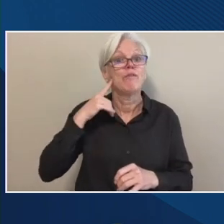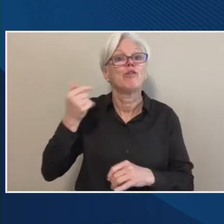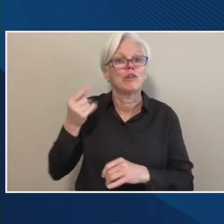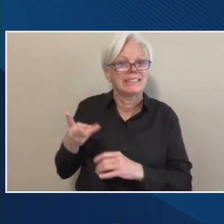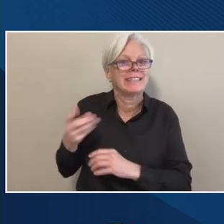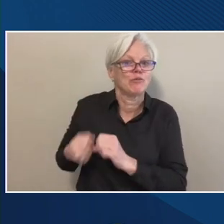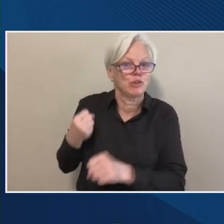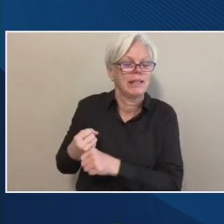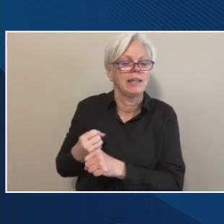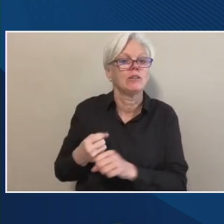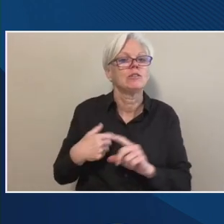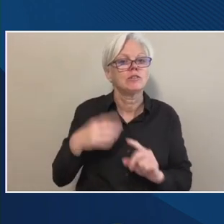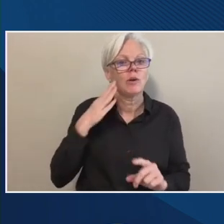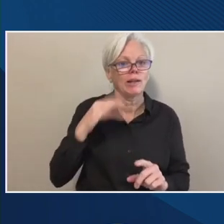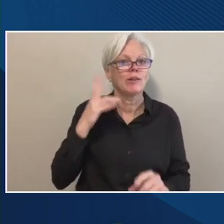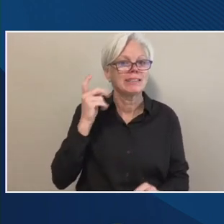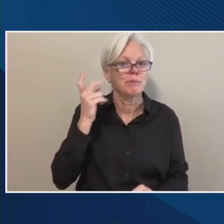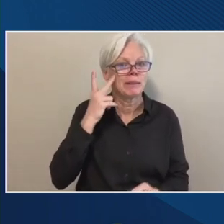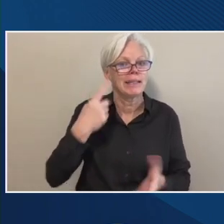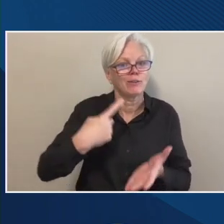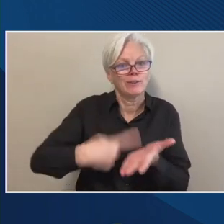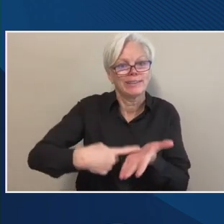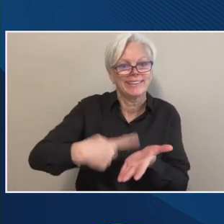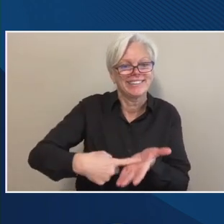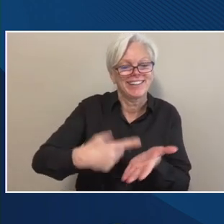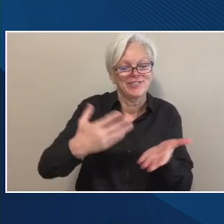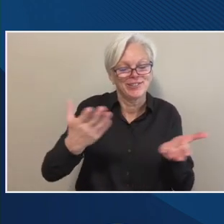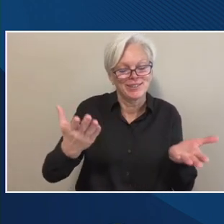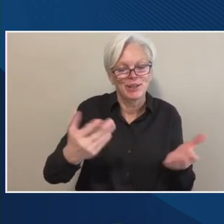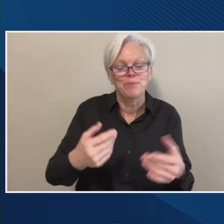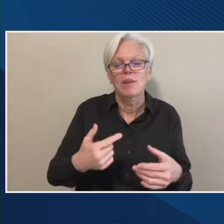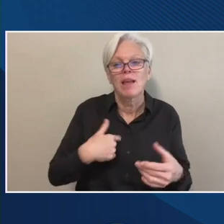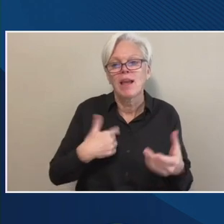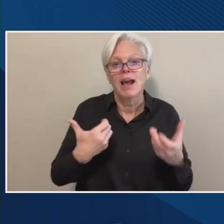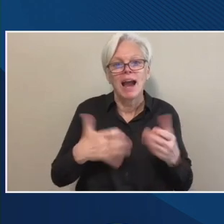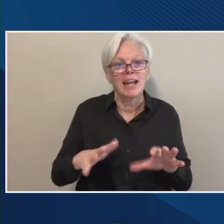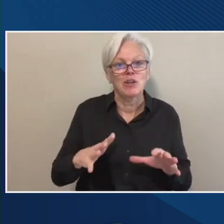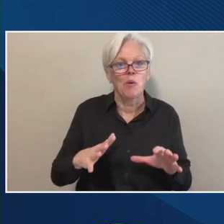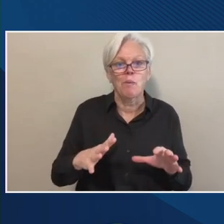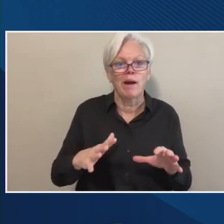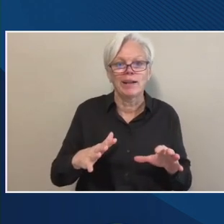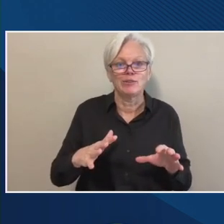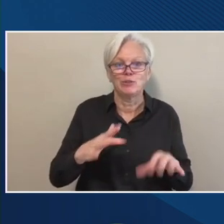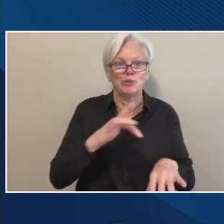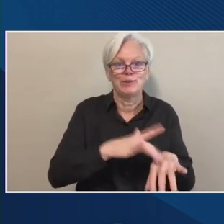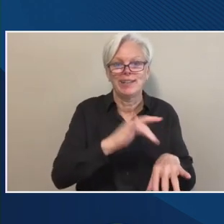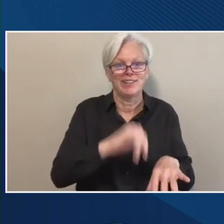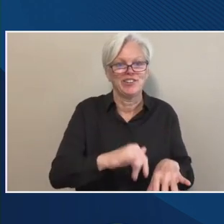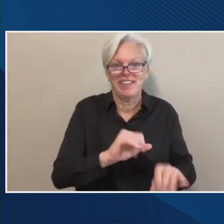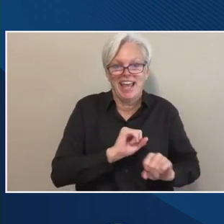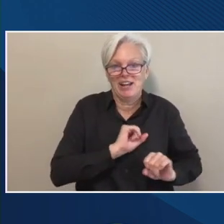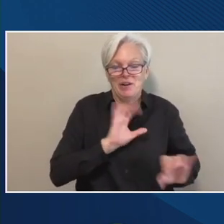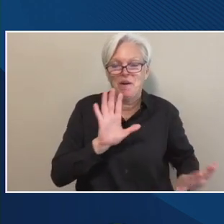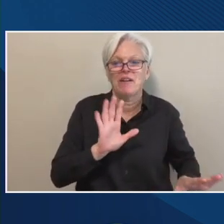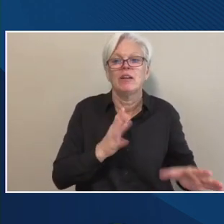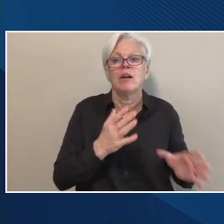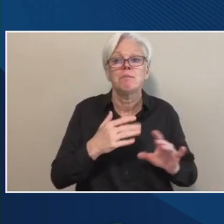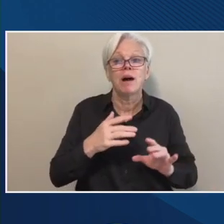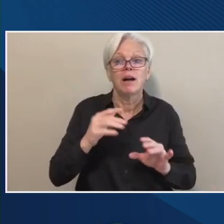know it's a political discussion. So, um, I don't want to go down that track at all, but can they voluntarily